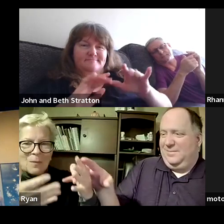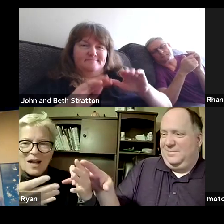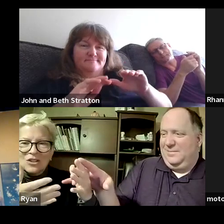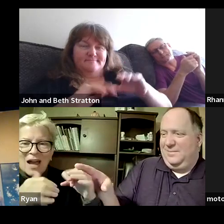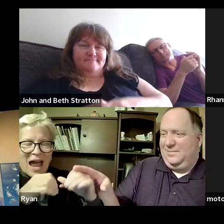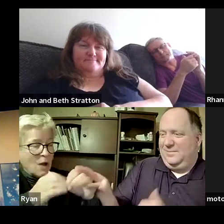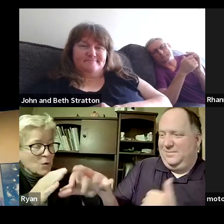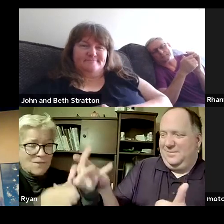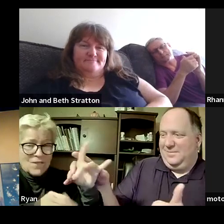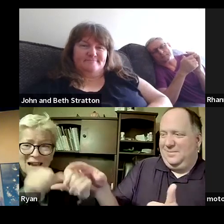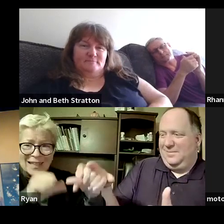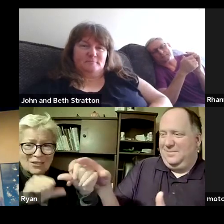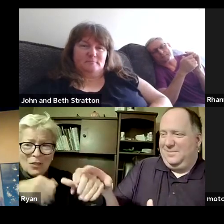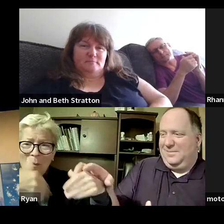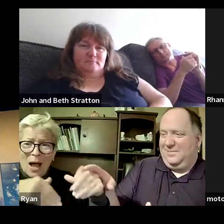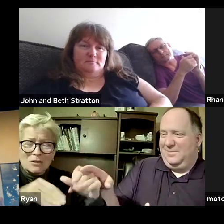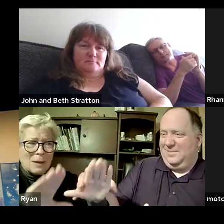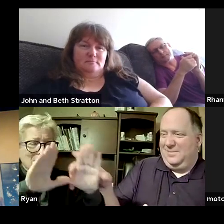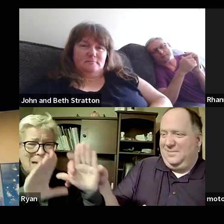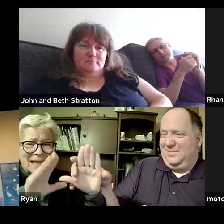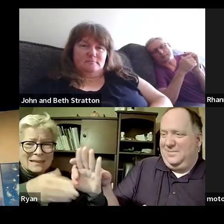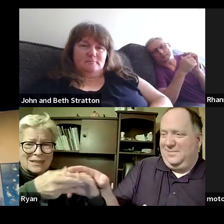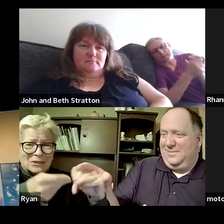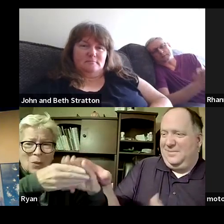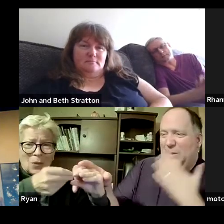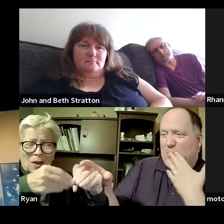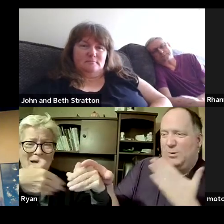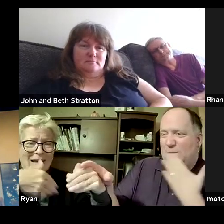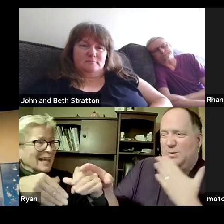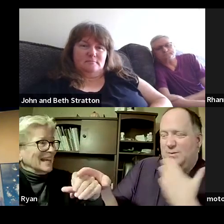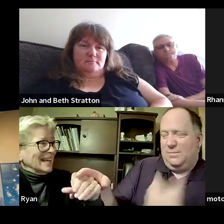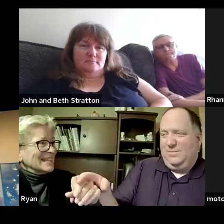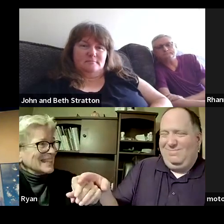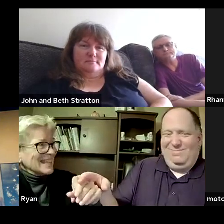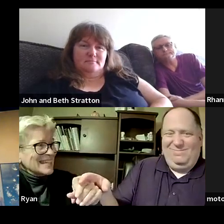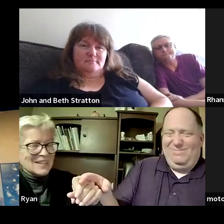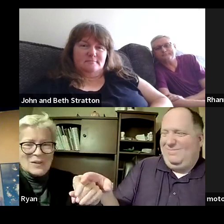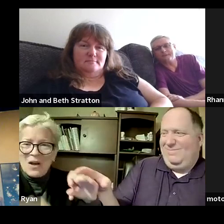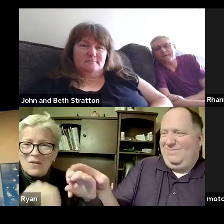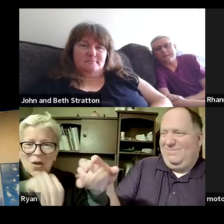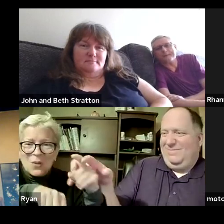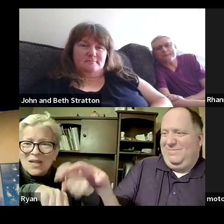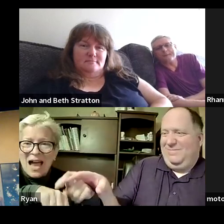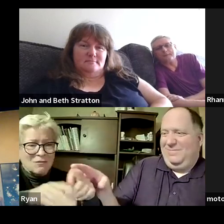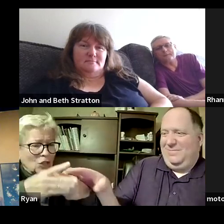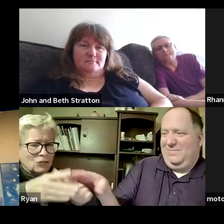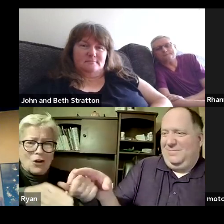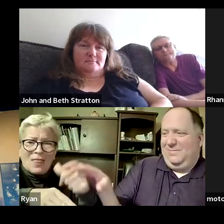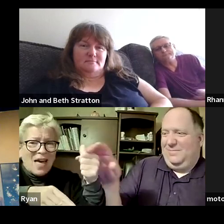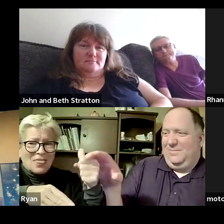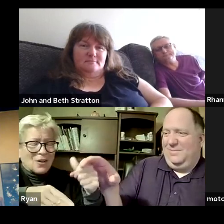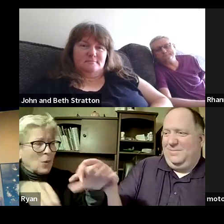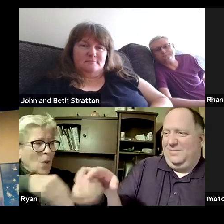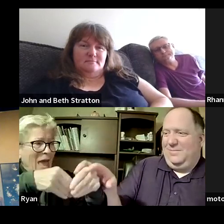how you found each other it's an amazing story so it's i'm sure it's great i don't have time i gotta start another ceremony but we